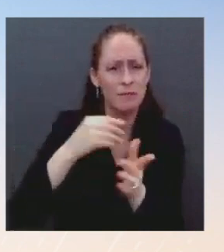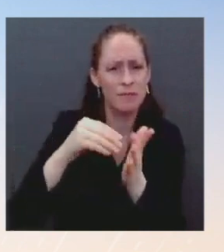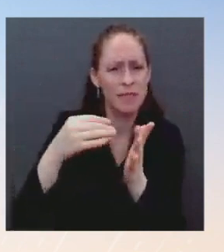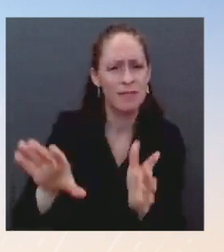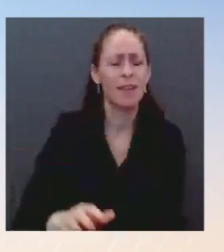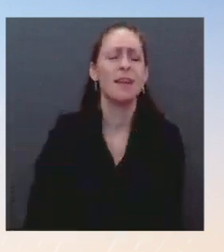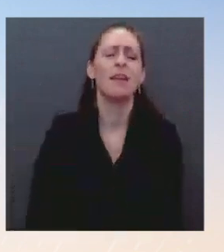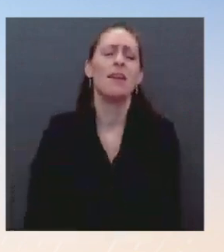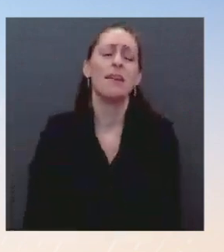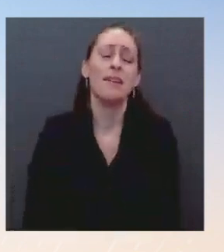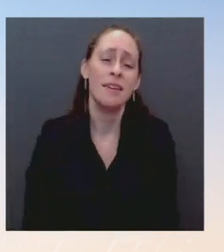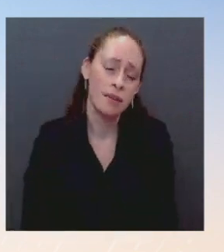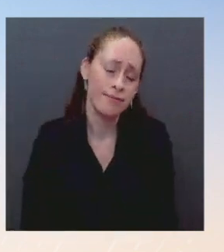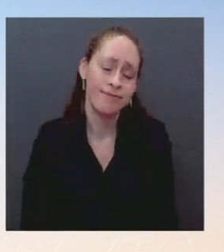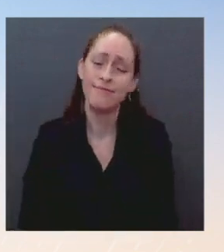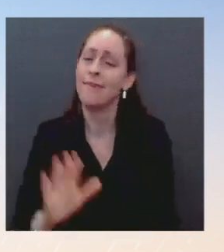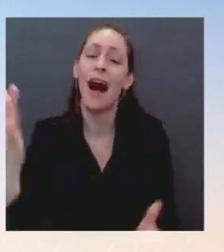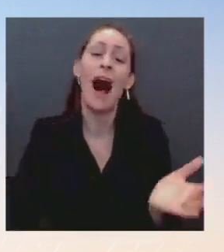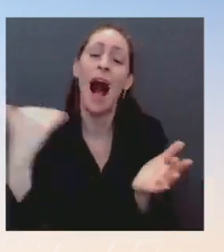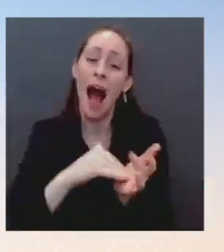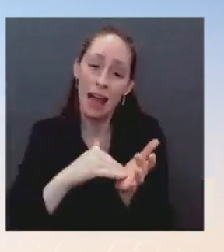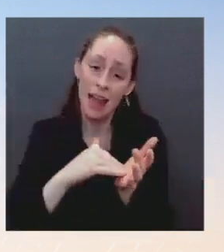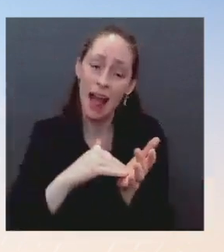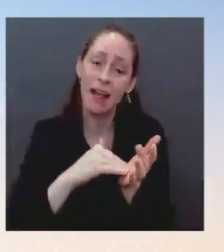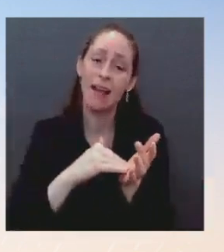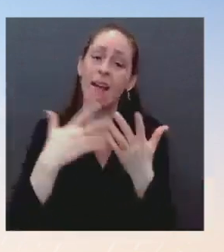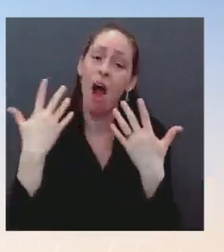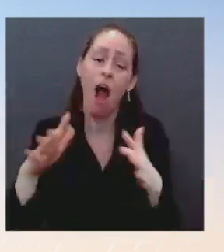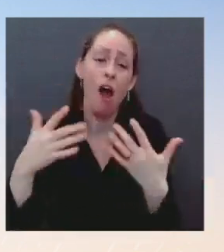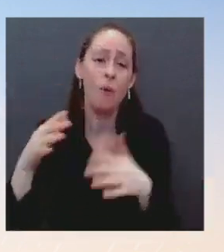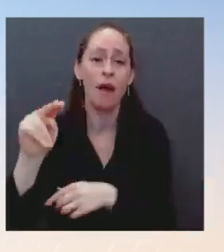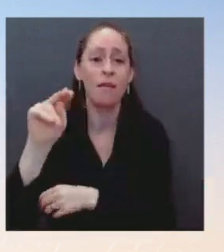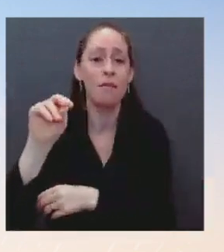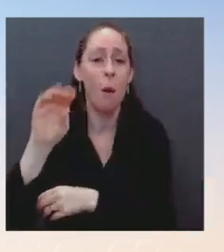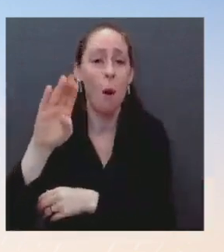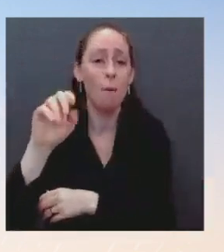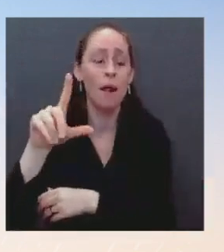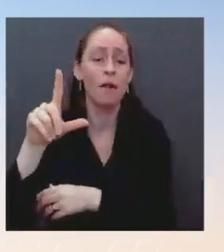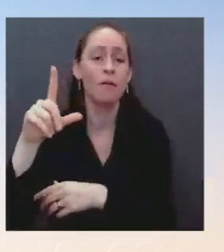who have conveyed that it would not contribute to inflationary pressures. Go ahead. Thanks, Jen. I wanted to ask about the…